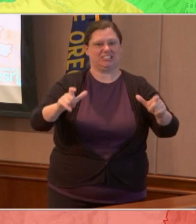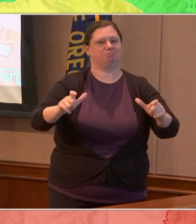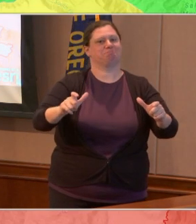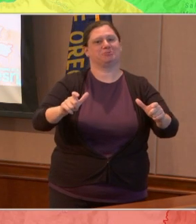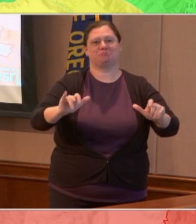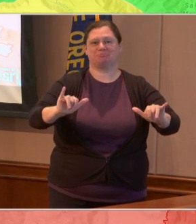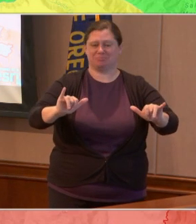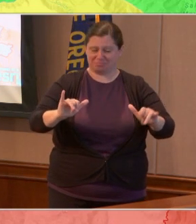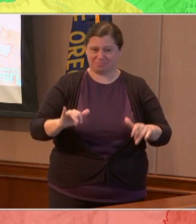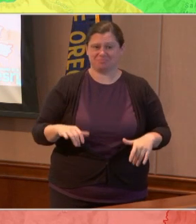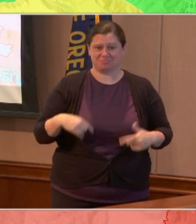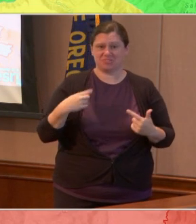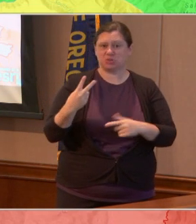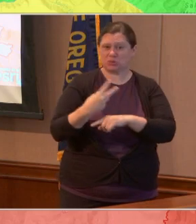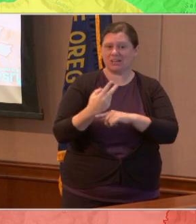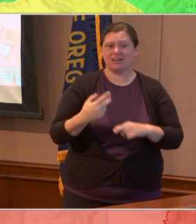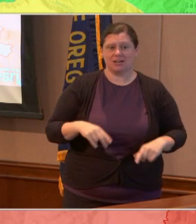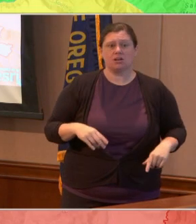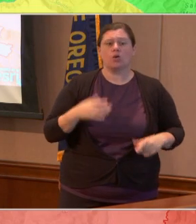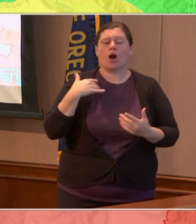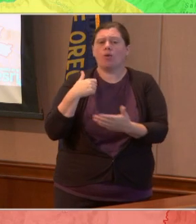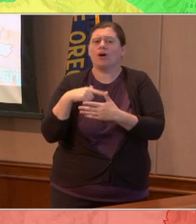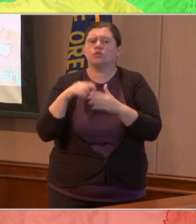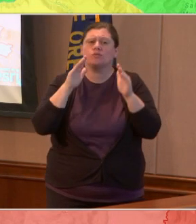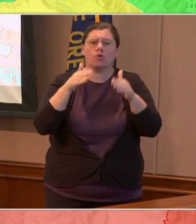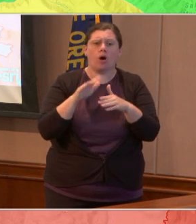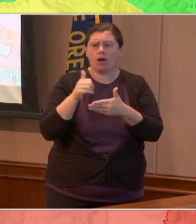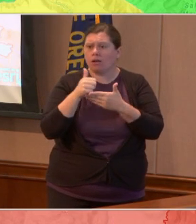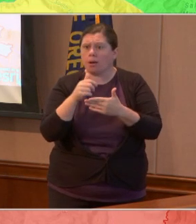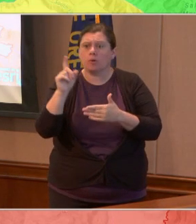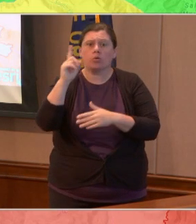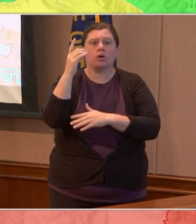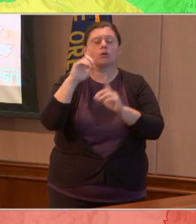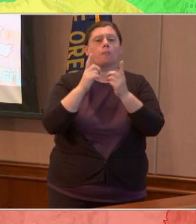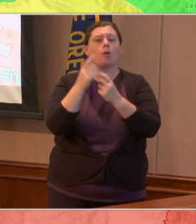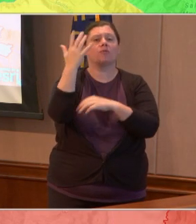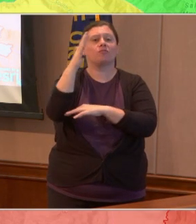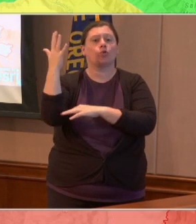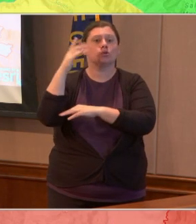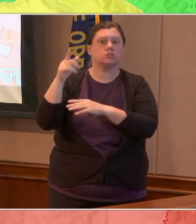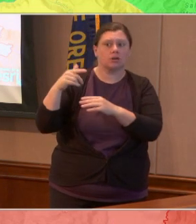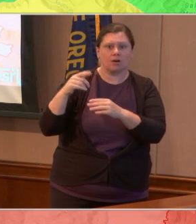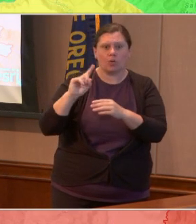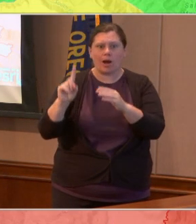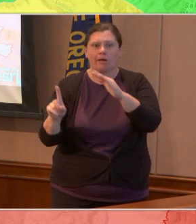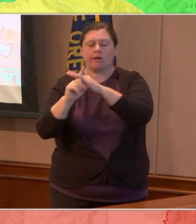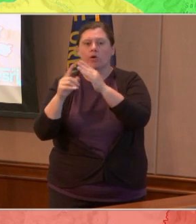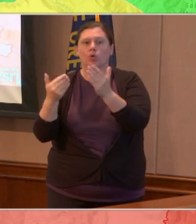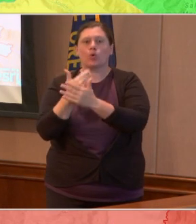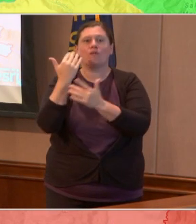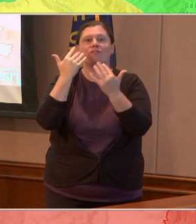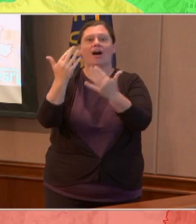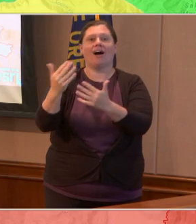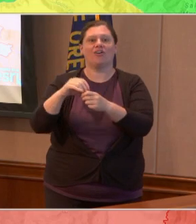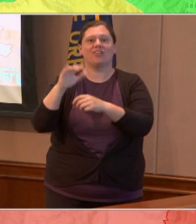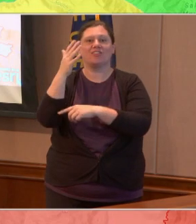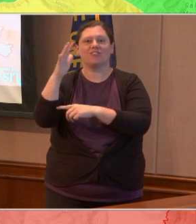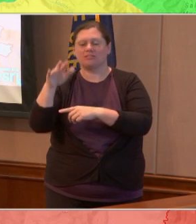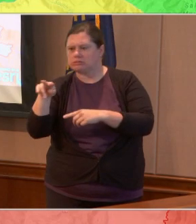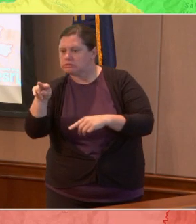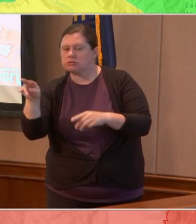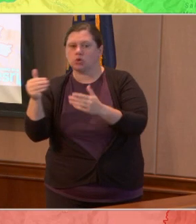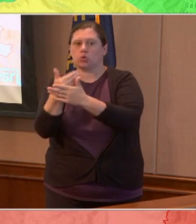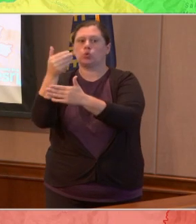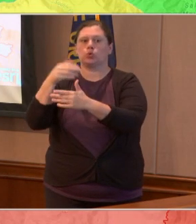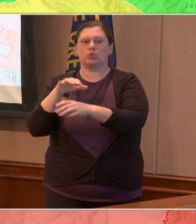Oregon Department of Forestry in initial attack of new fires in the Clackamas County area, which, generally speaking, last few days